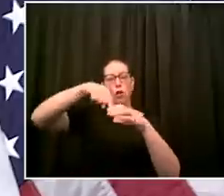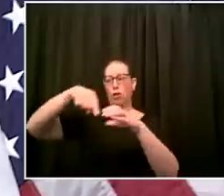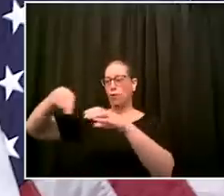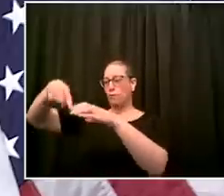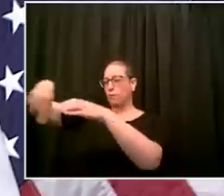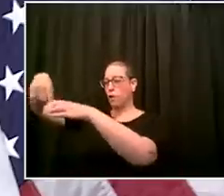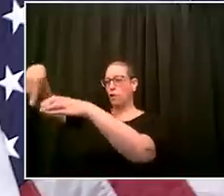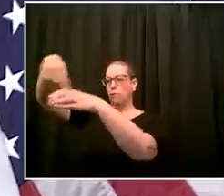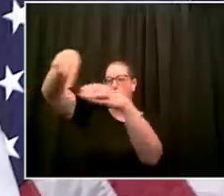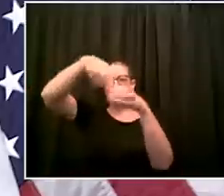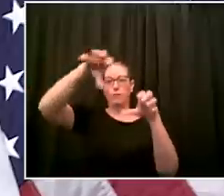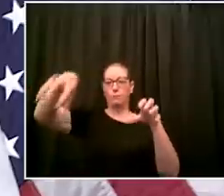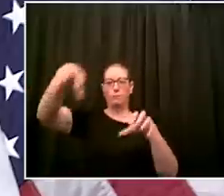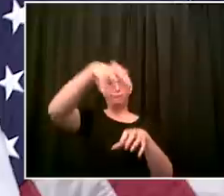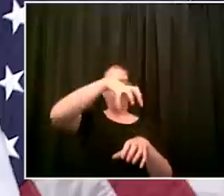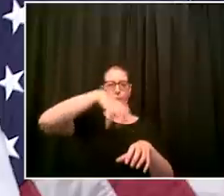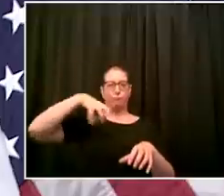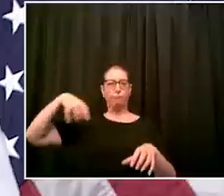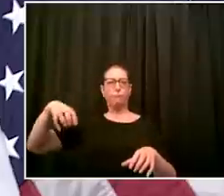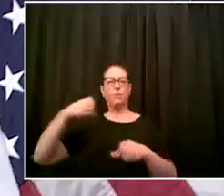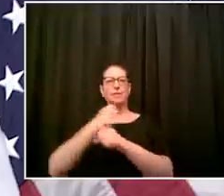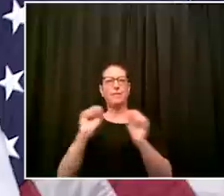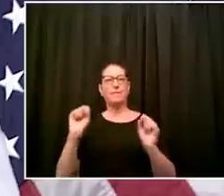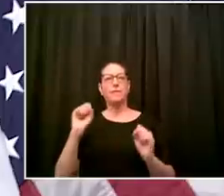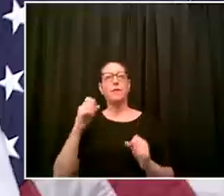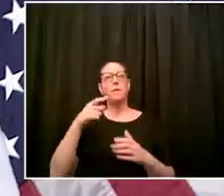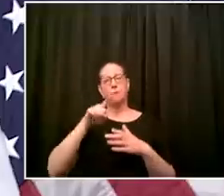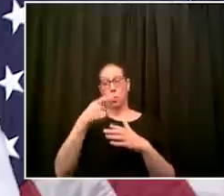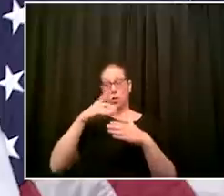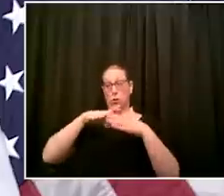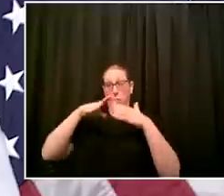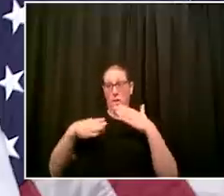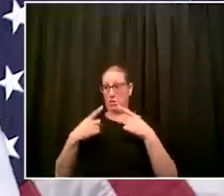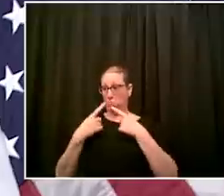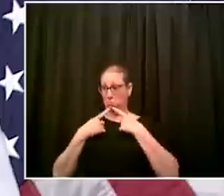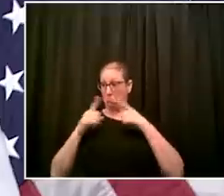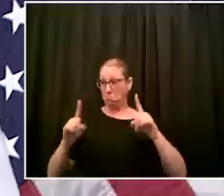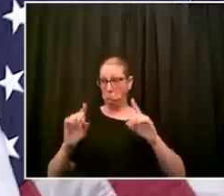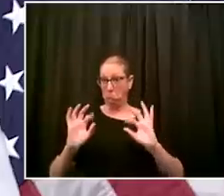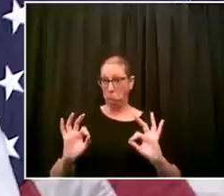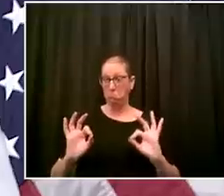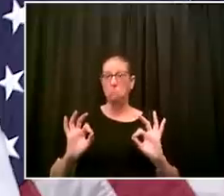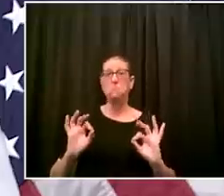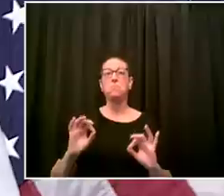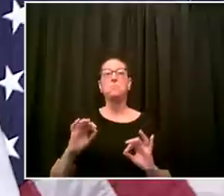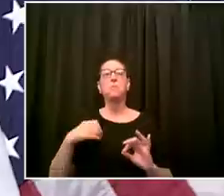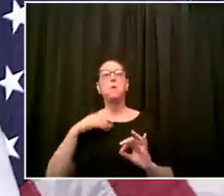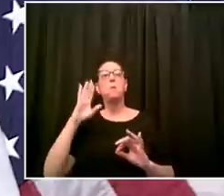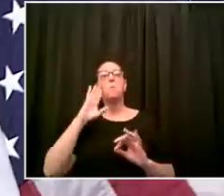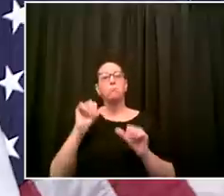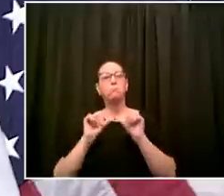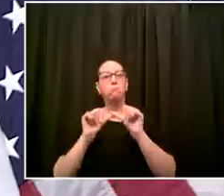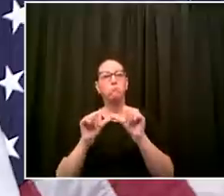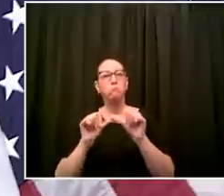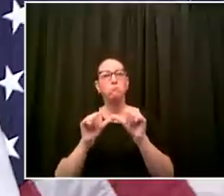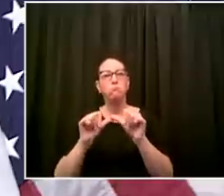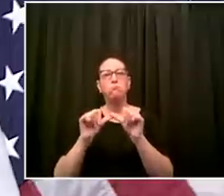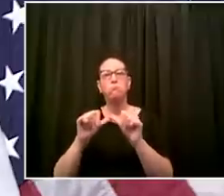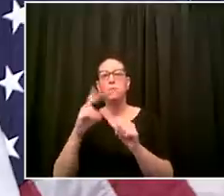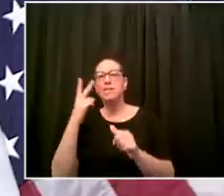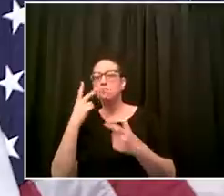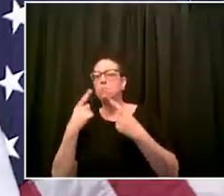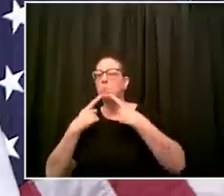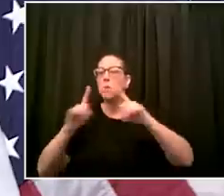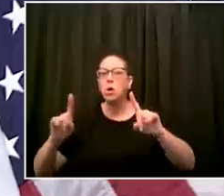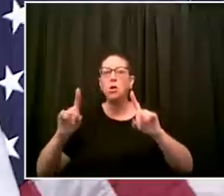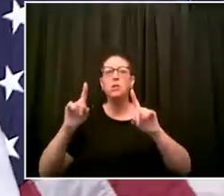but um you know we're going to keep experimenting to get it right and i want to thank all the folks